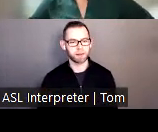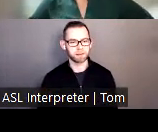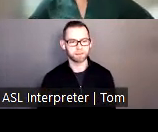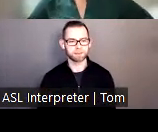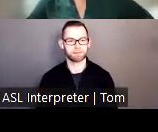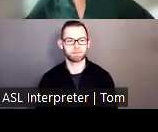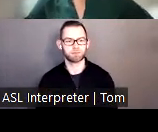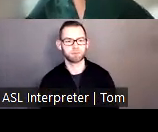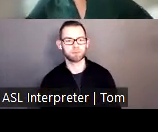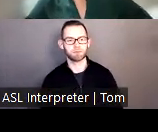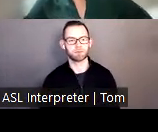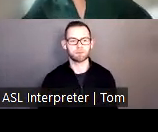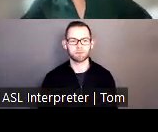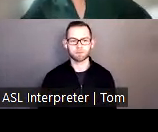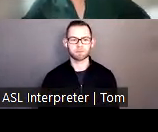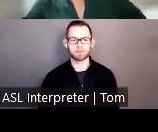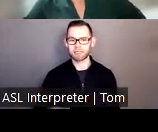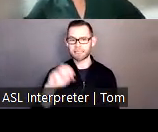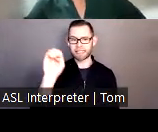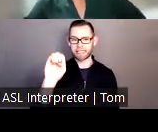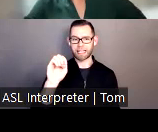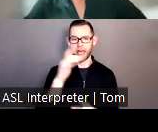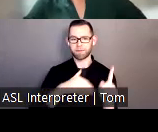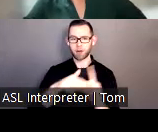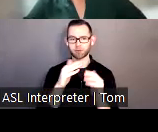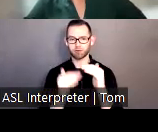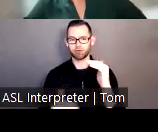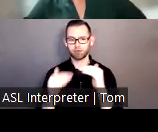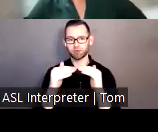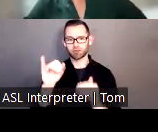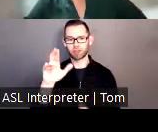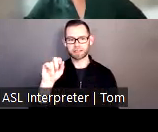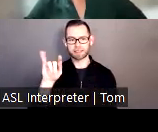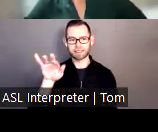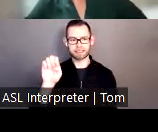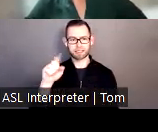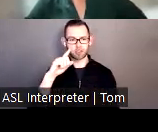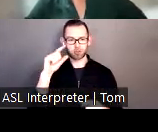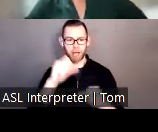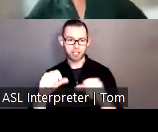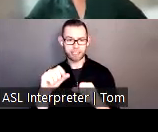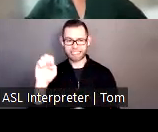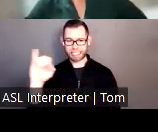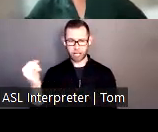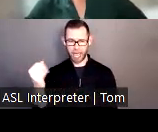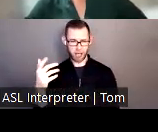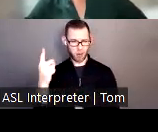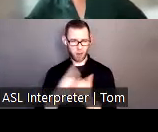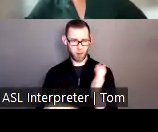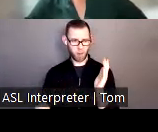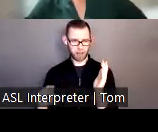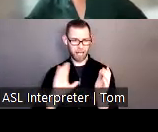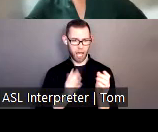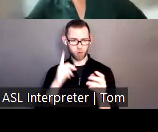What is the EJ strategy? We at EEA are aware that inequities exist in terms of energy and